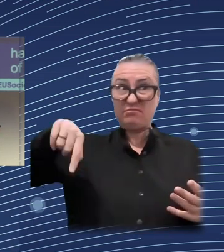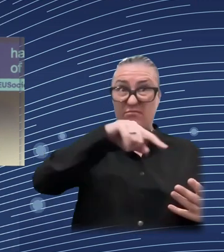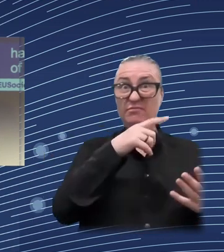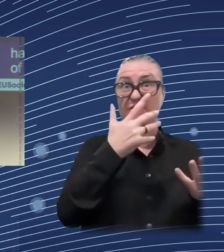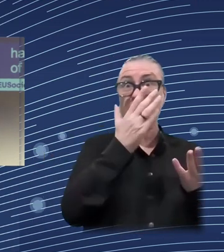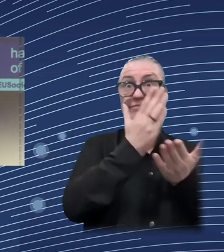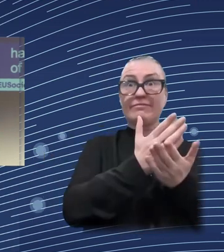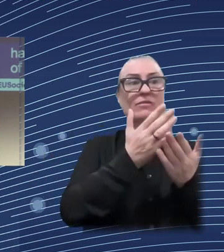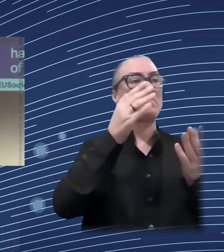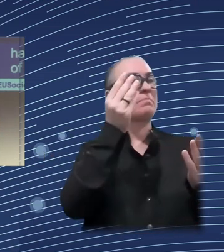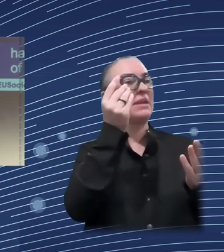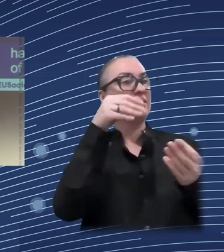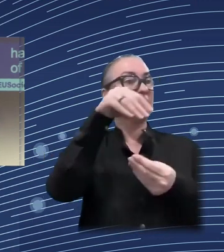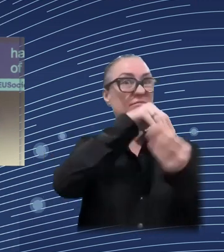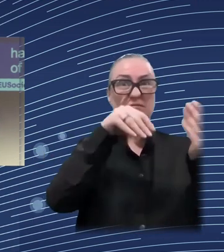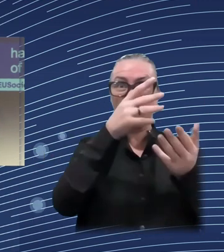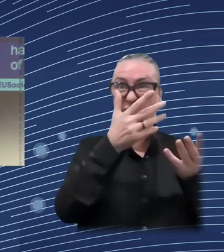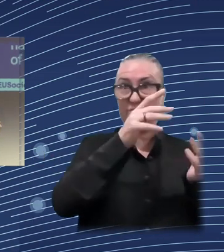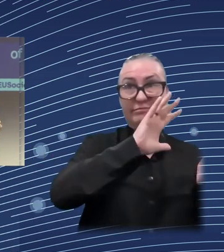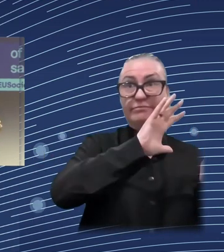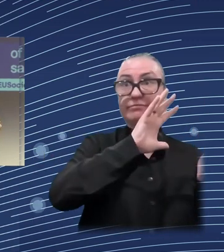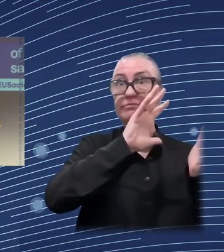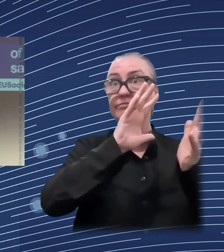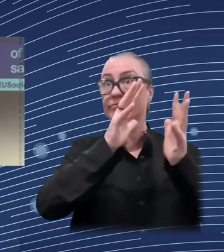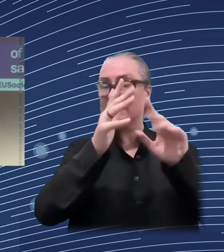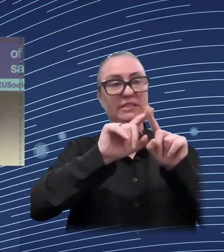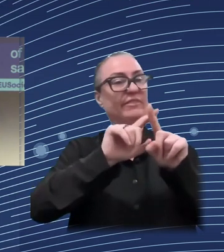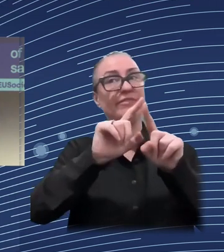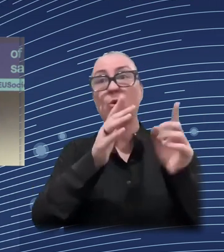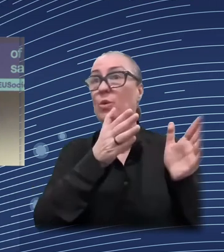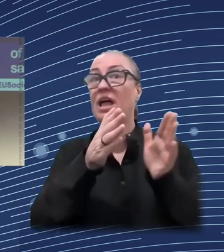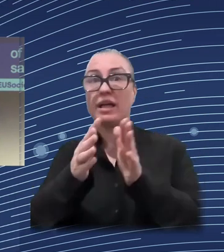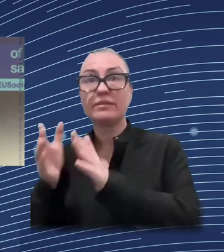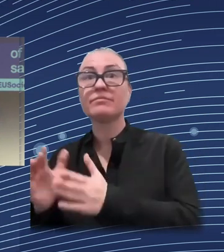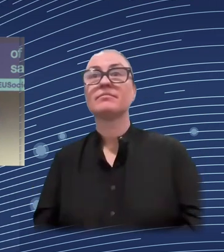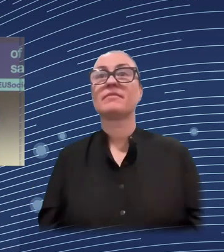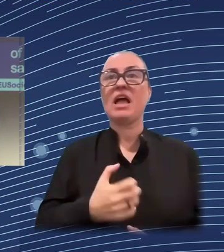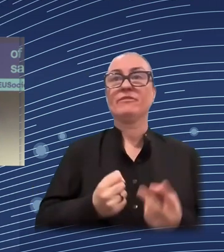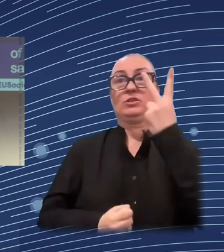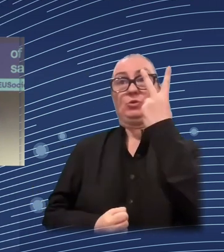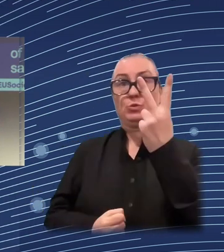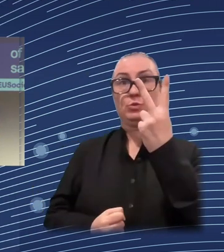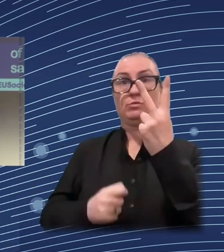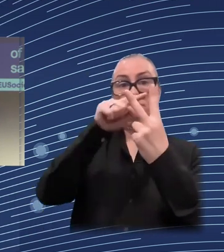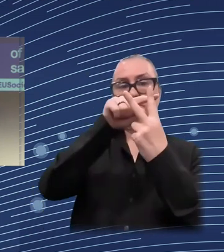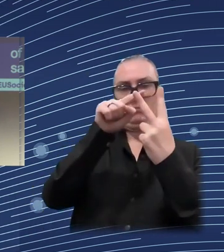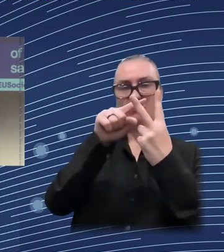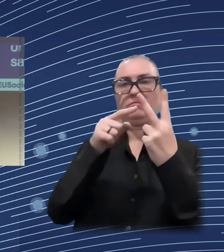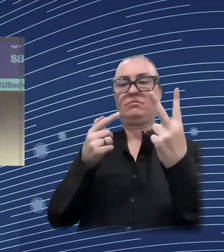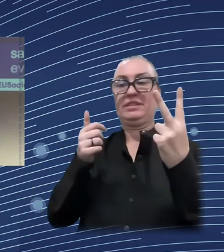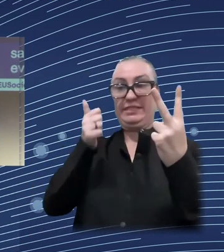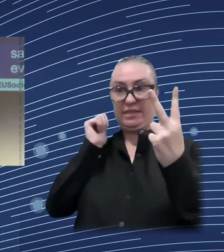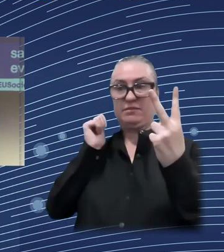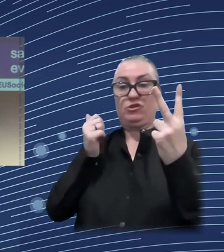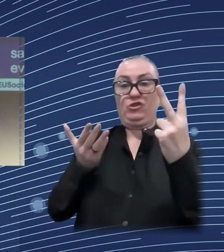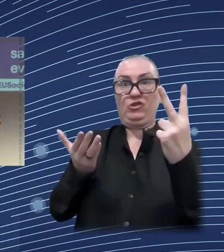Like I was saying this morning, I think that public interventions is more needed than ever. And when I'm talking about